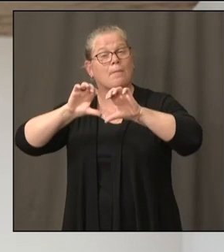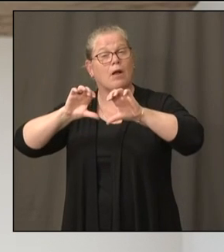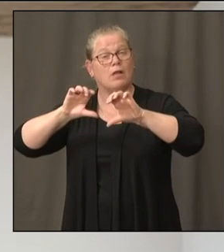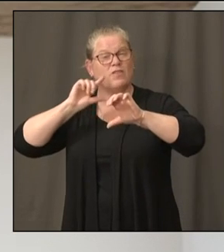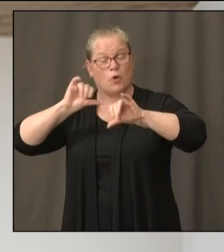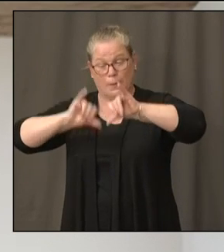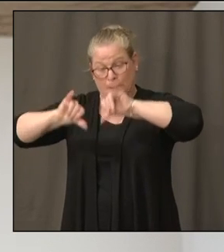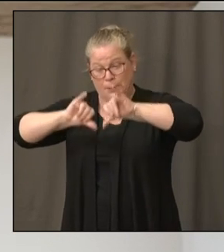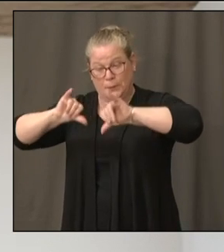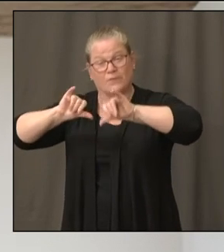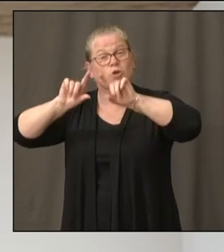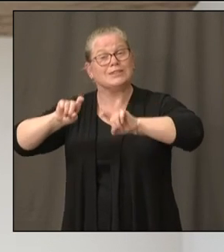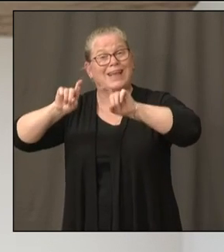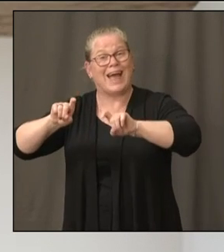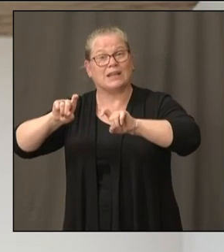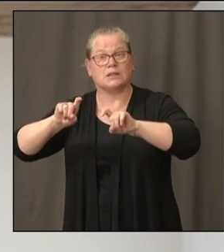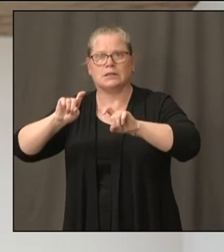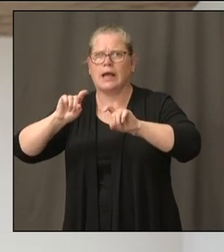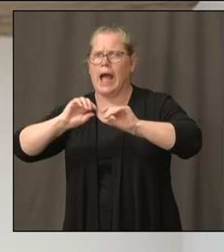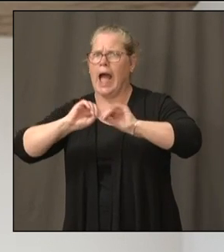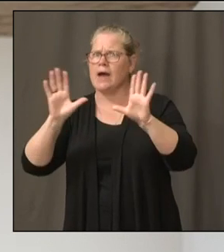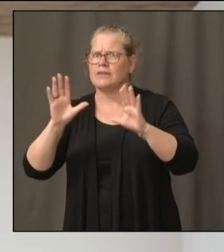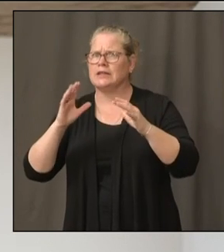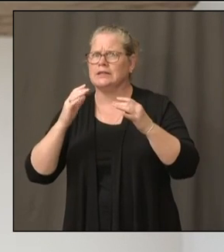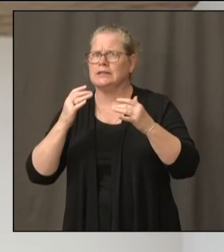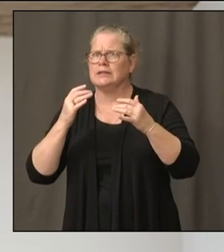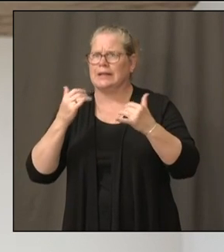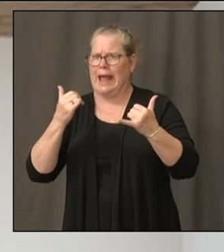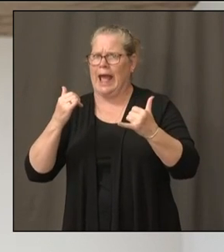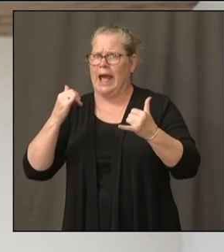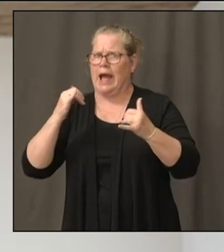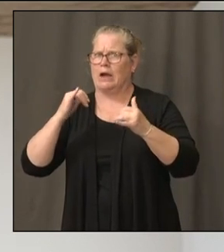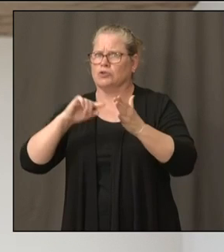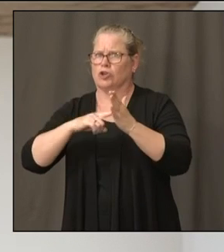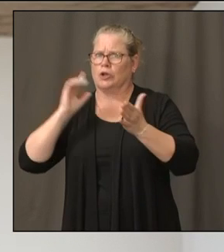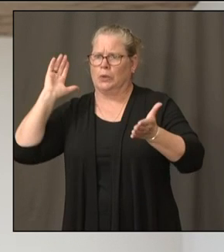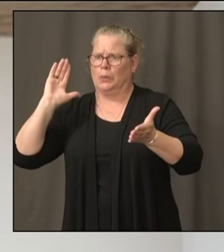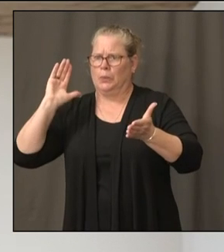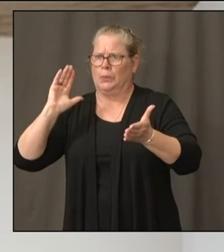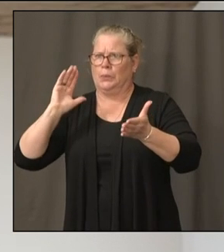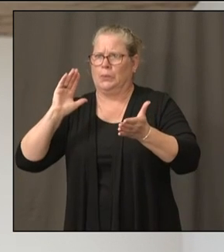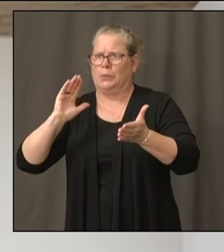And what does that do to the contact tracing? I guess that's an obvious enough follow-up.